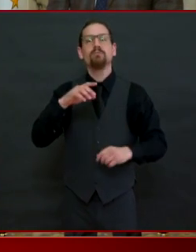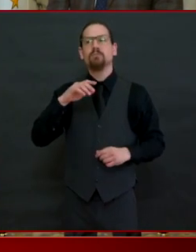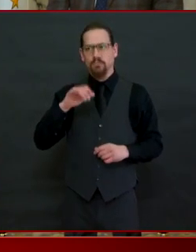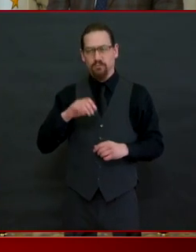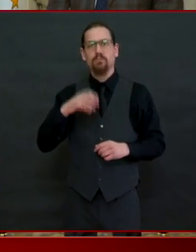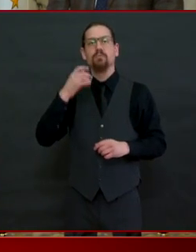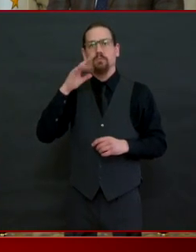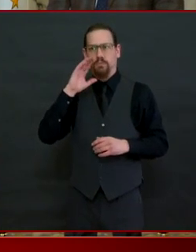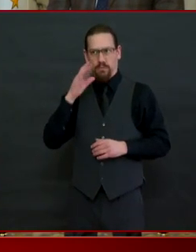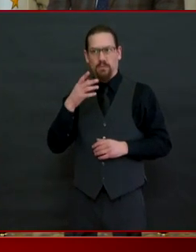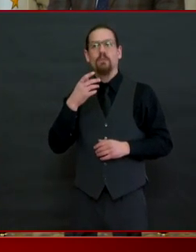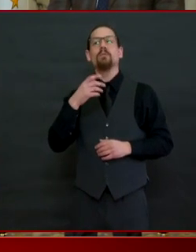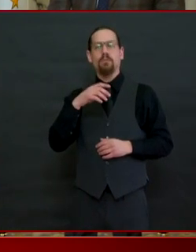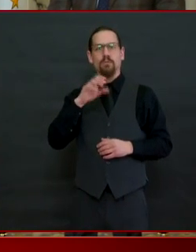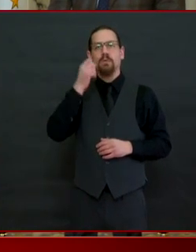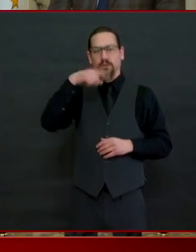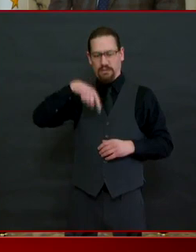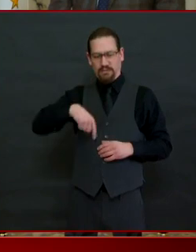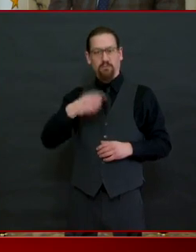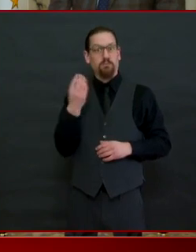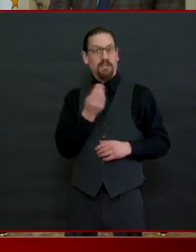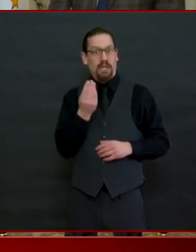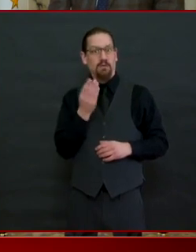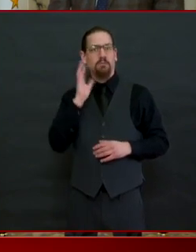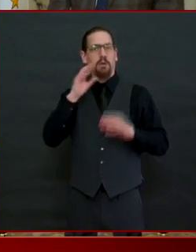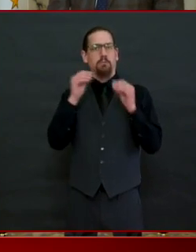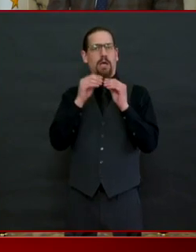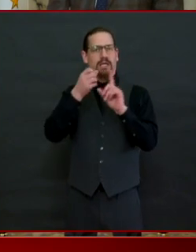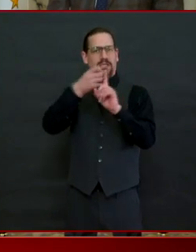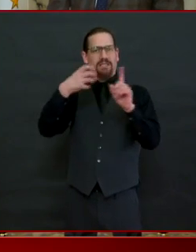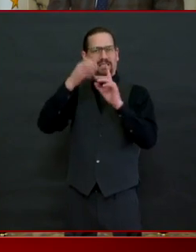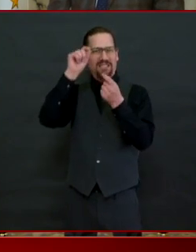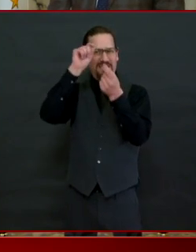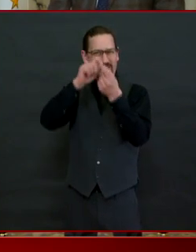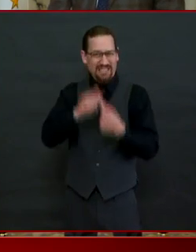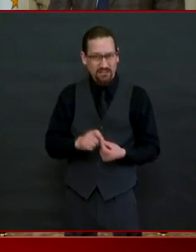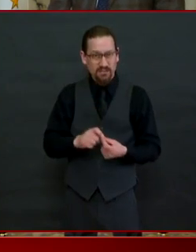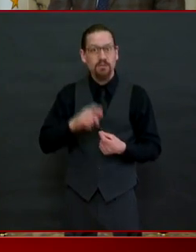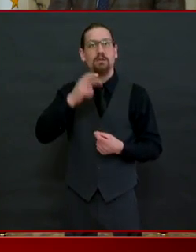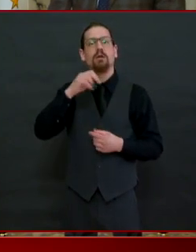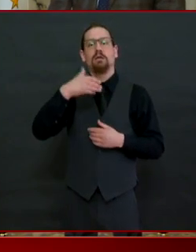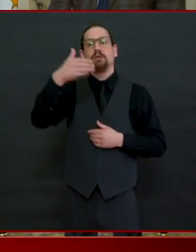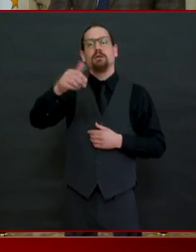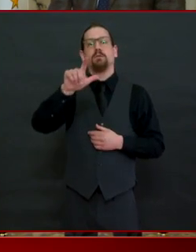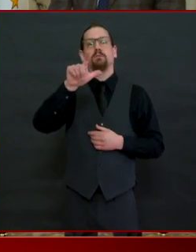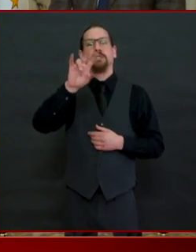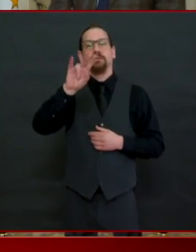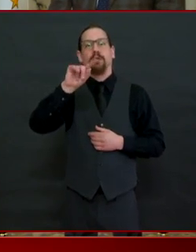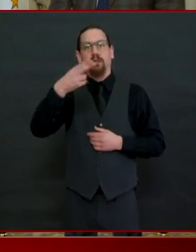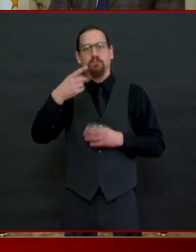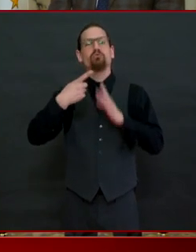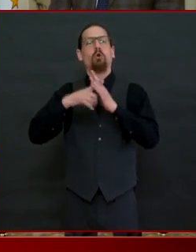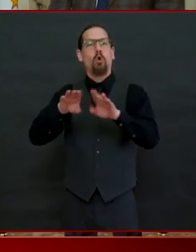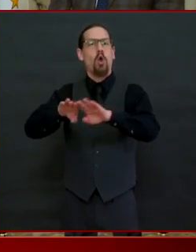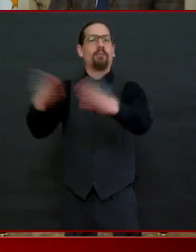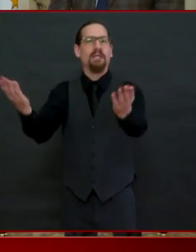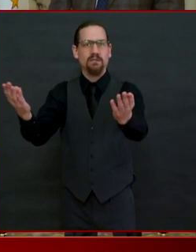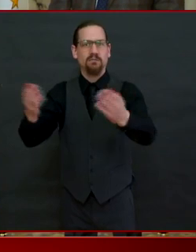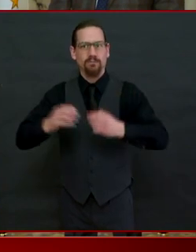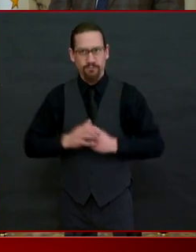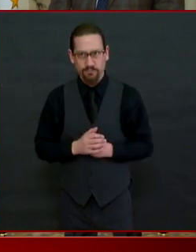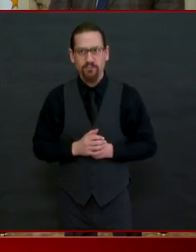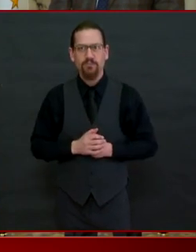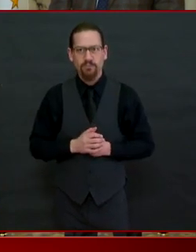tomorrow sunday i'm requiring big box stores that have garden centers